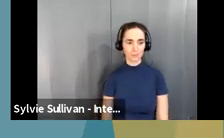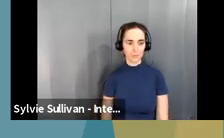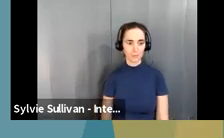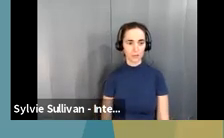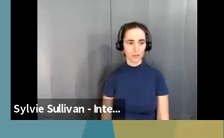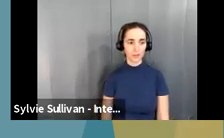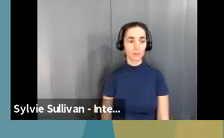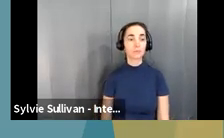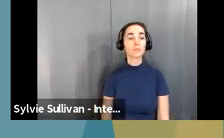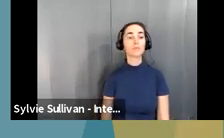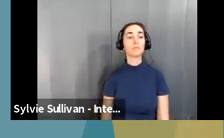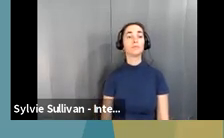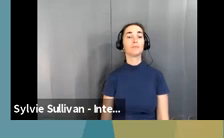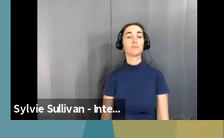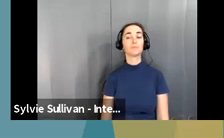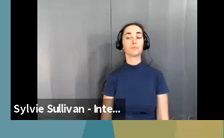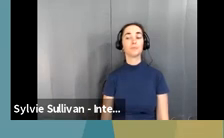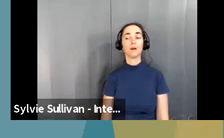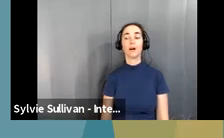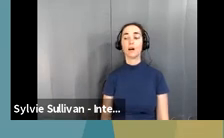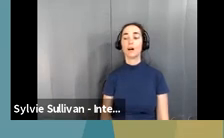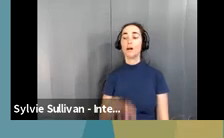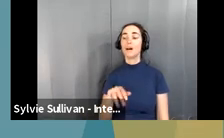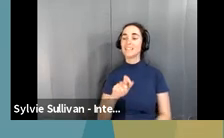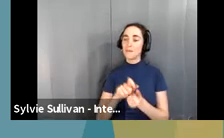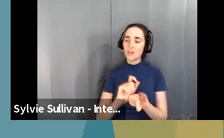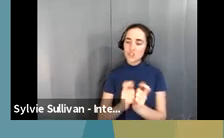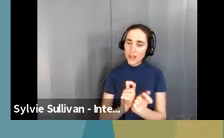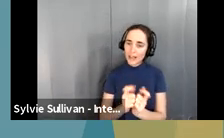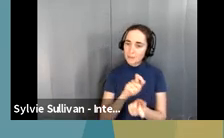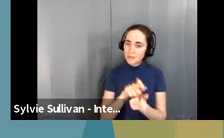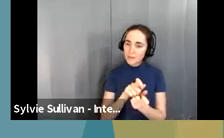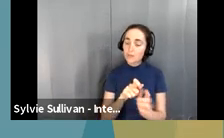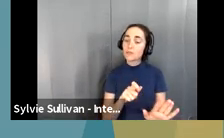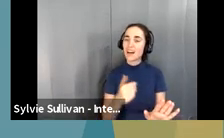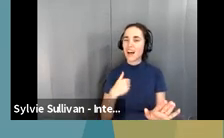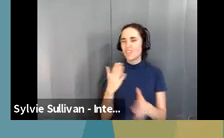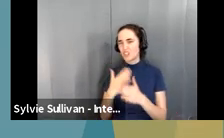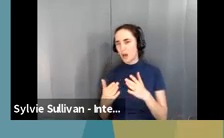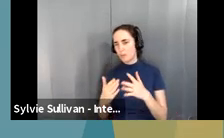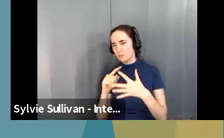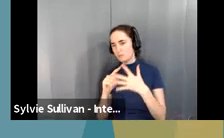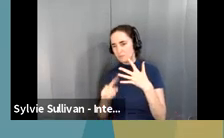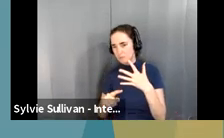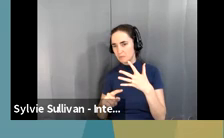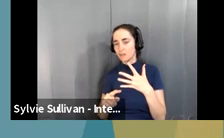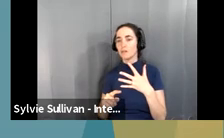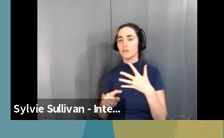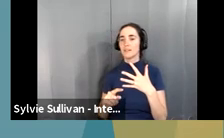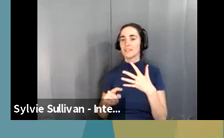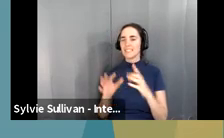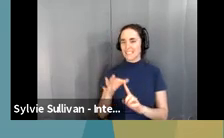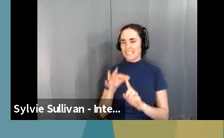Uh, in terms of specific changes and modifications, additional exceptions include implementing